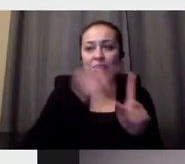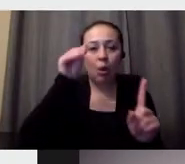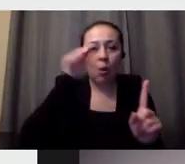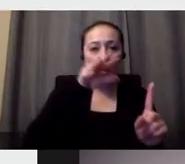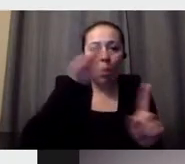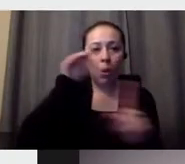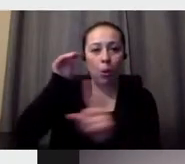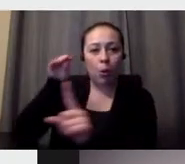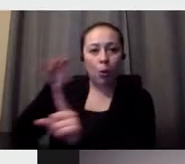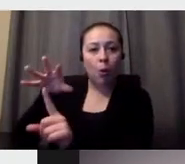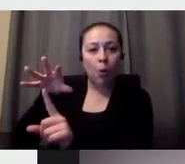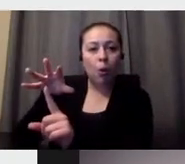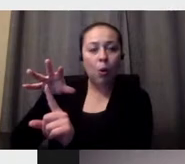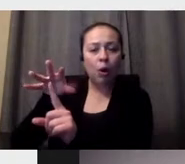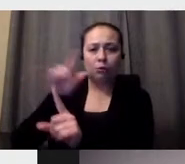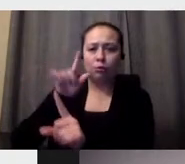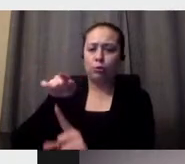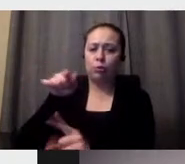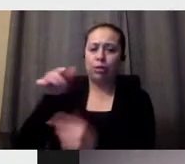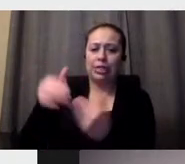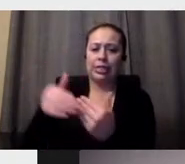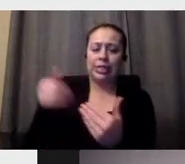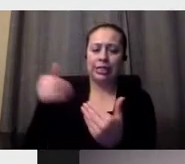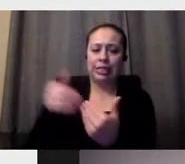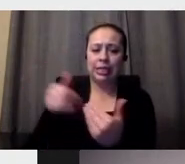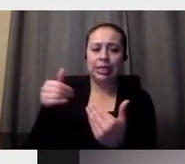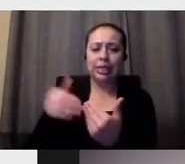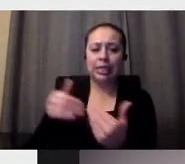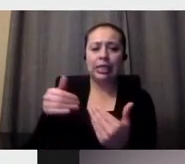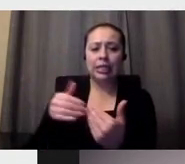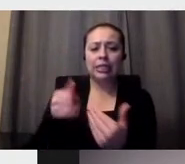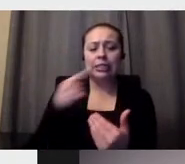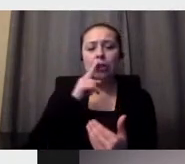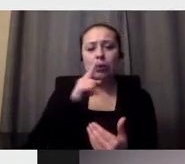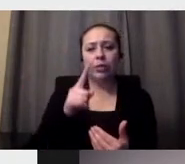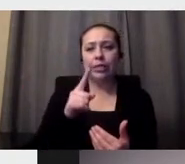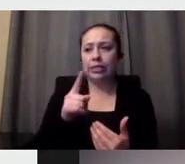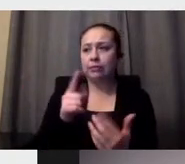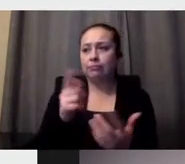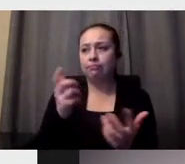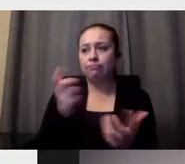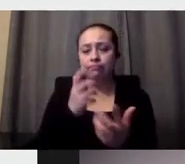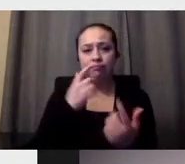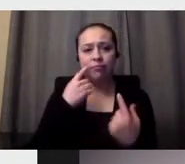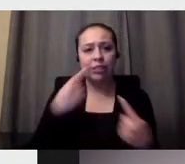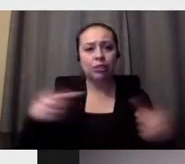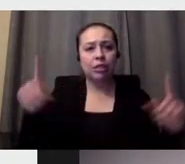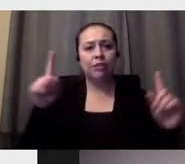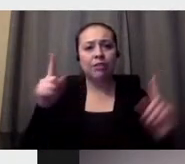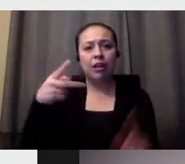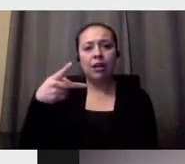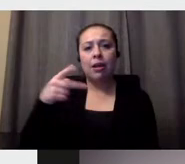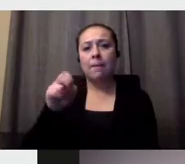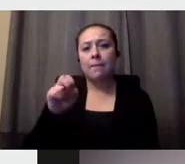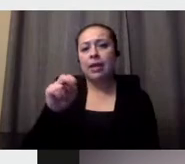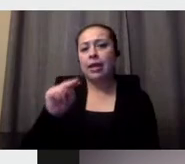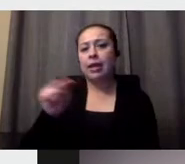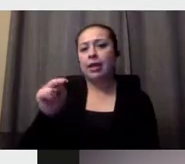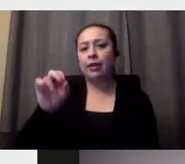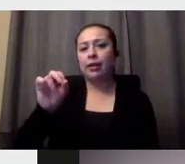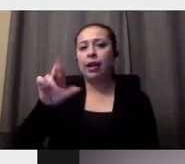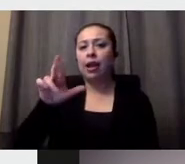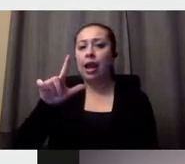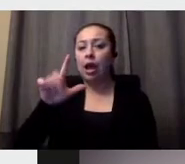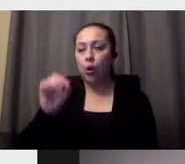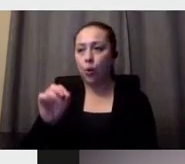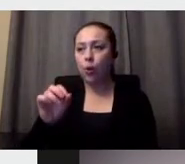It was very easy to achieve the identity of Peñarol just by using two spotlights.